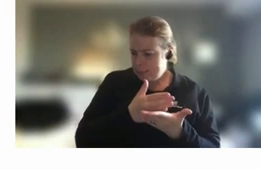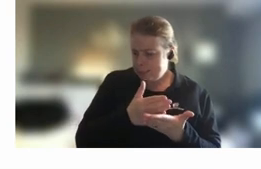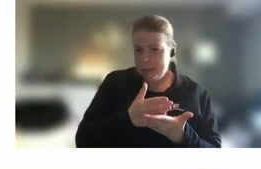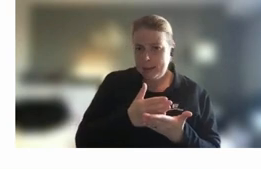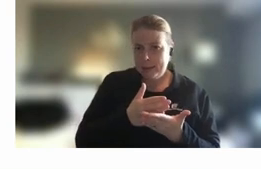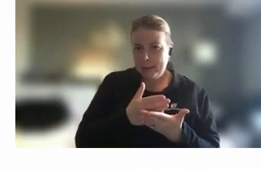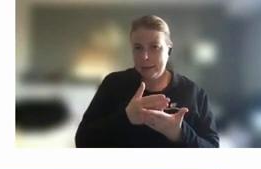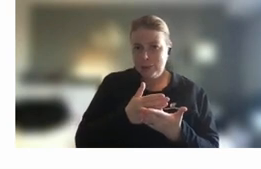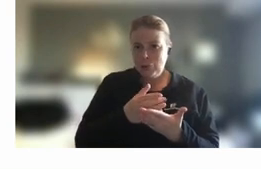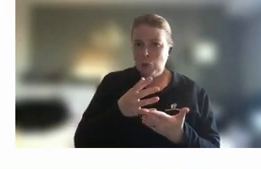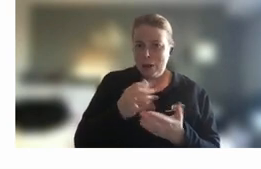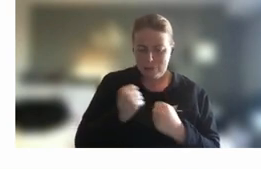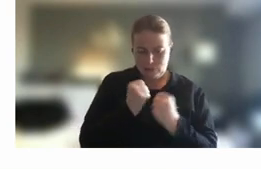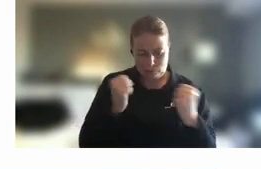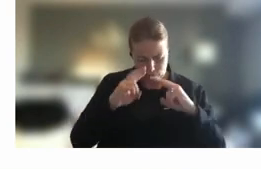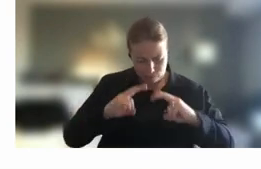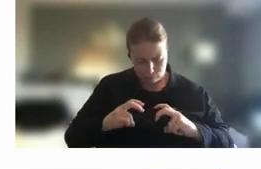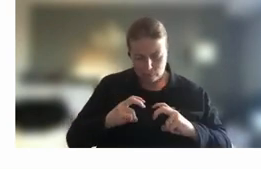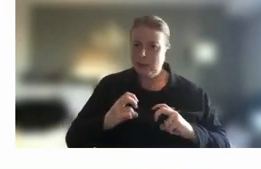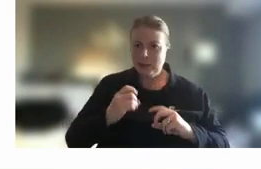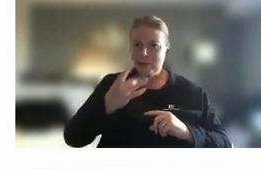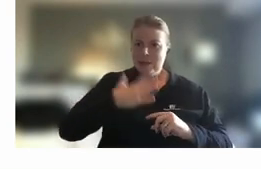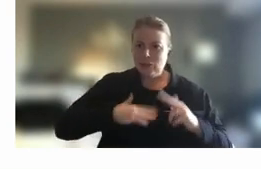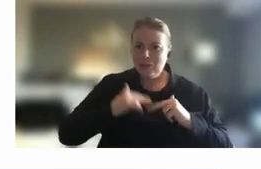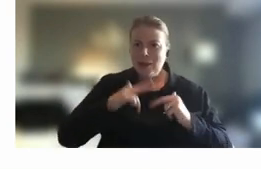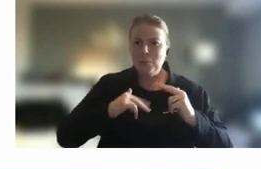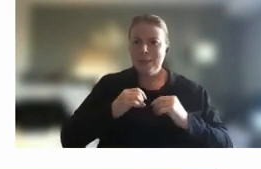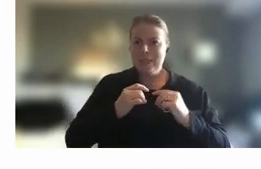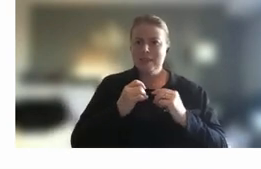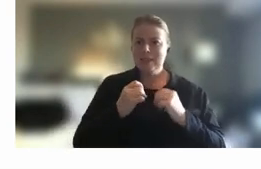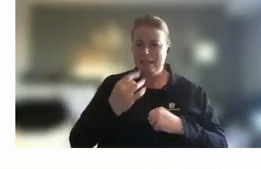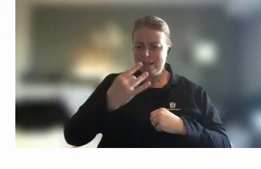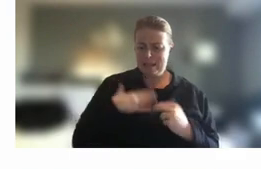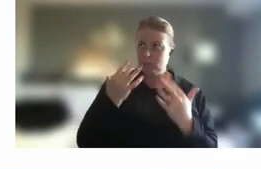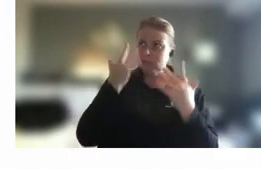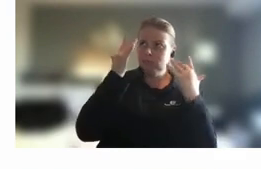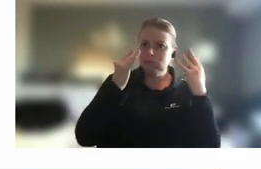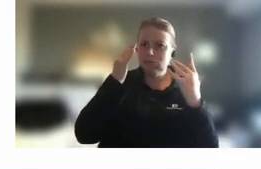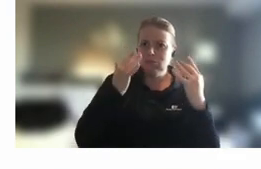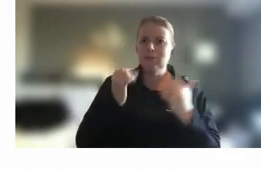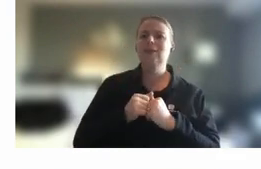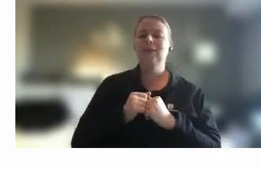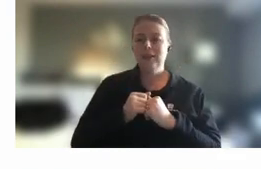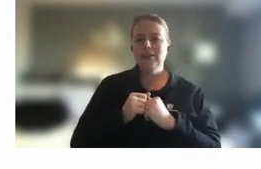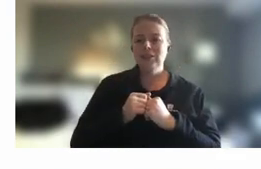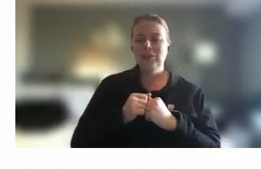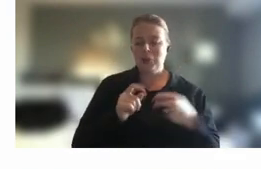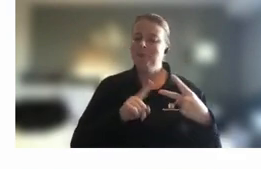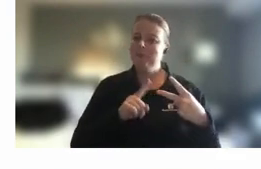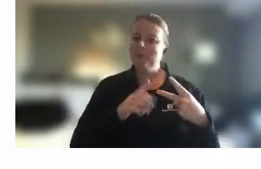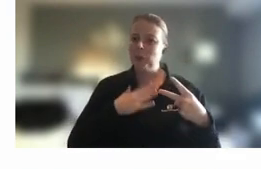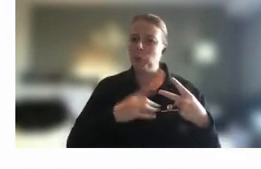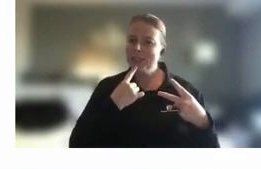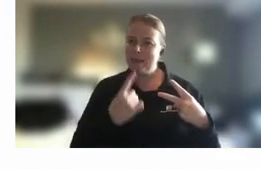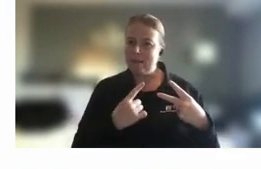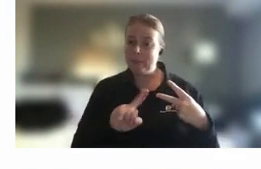self-reflection mode um in in sharing with others so um that's that's the second thing I wanted to mention um and the last thing